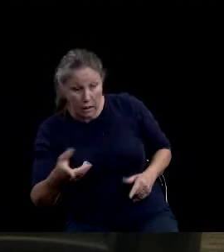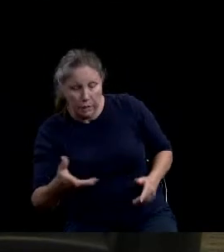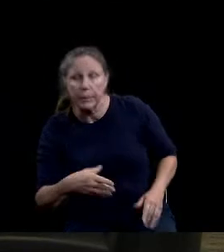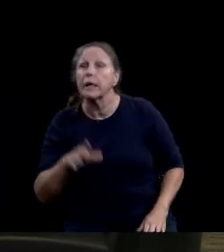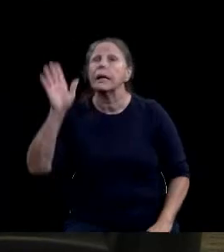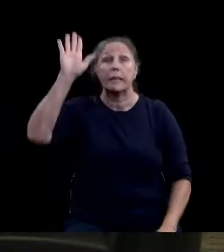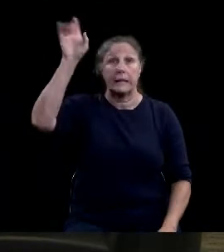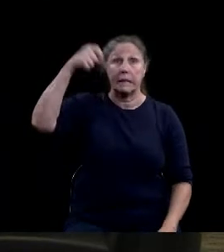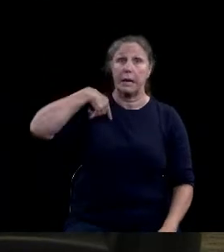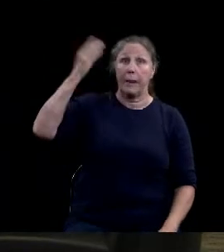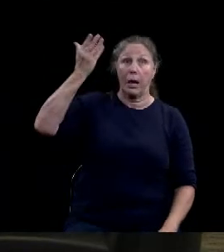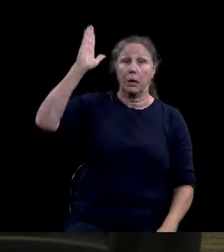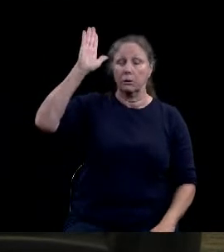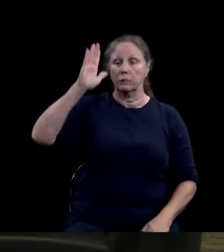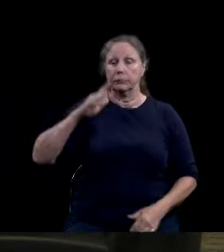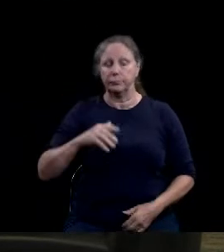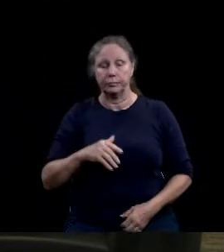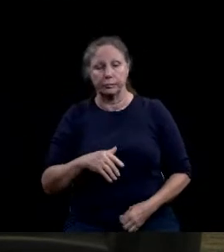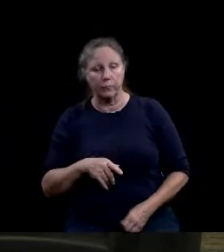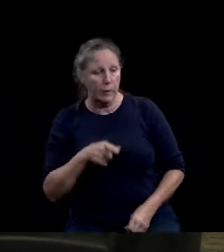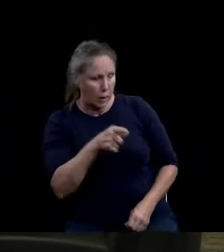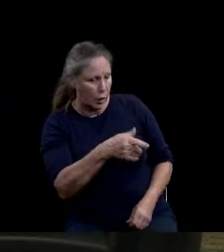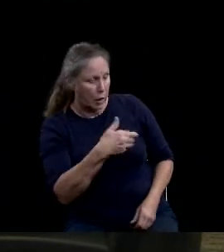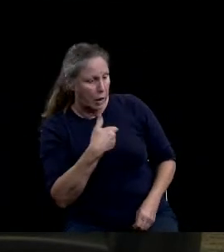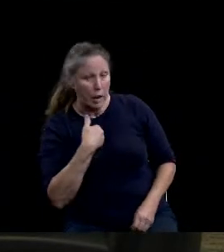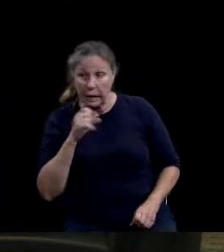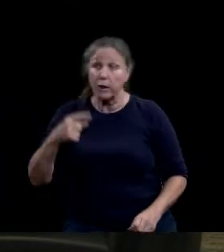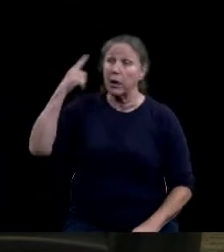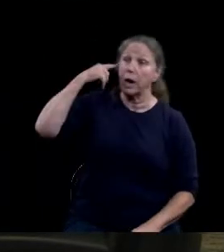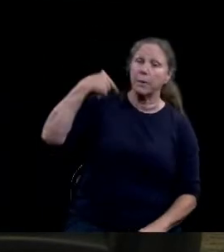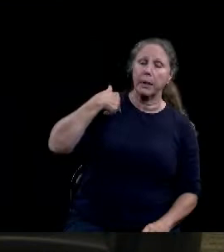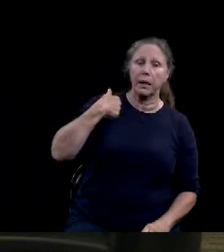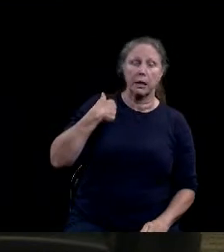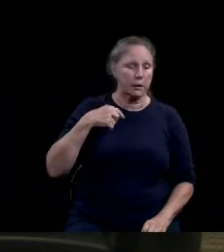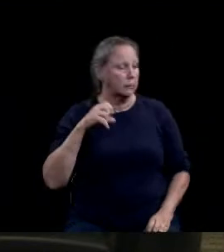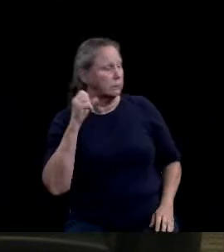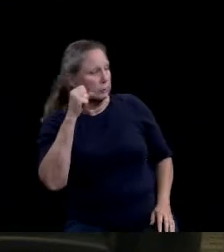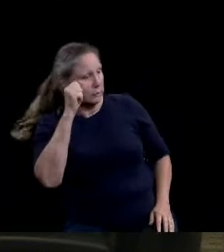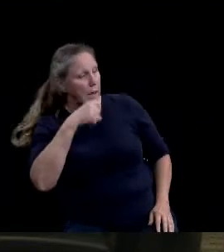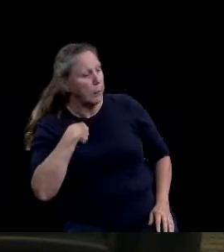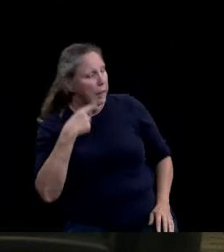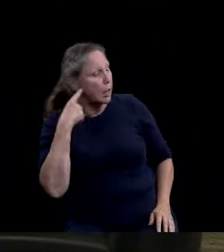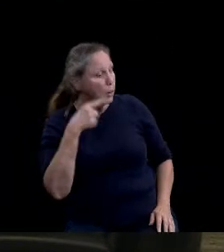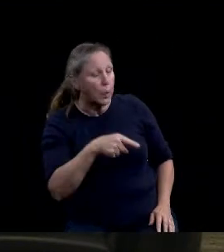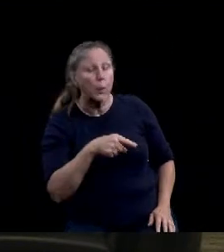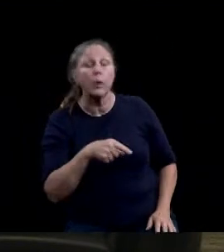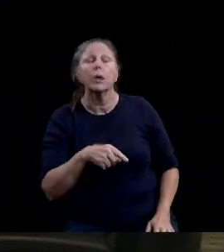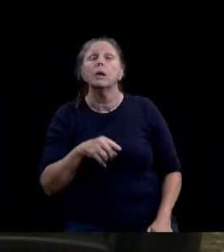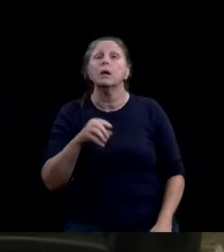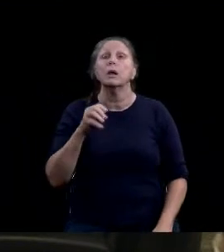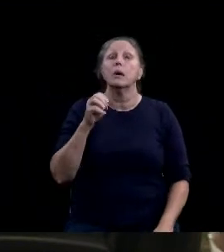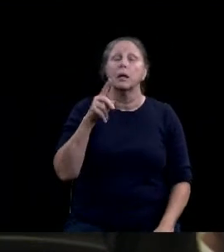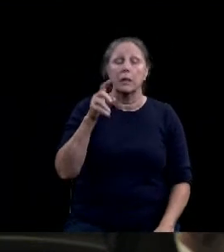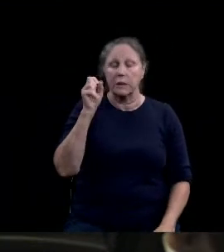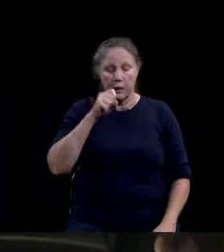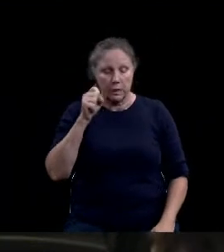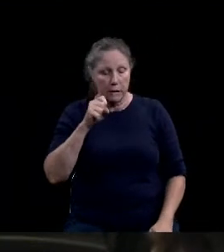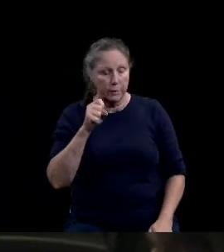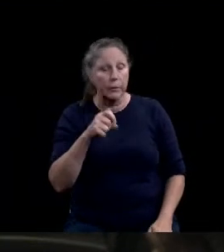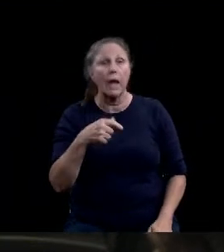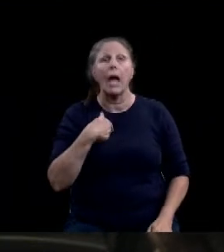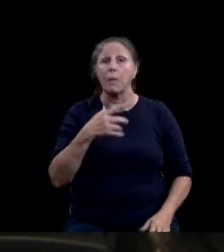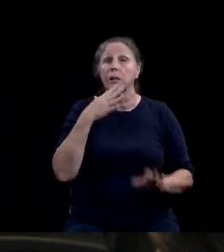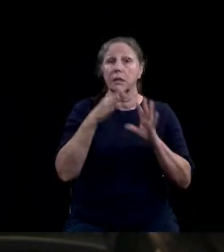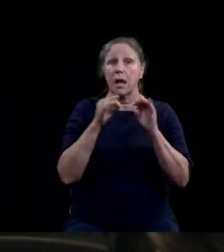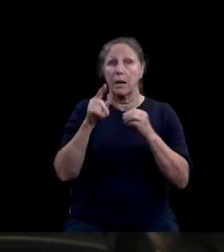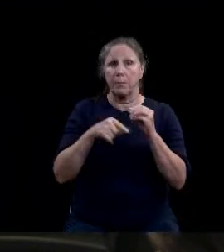Can you hear me? Okay. Yes, we can. Okay. Yes. I'd like to speak in strong objection to going from half acre to